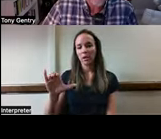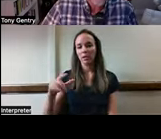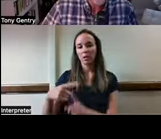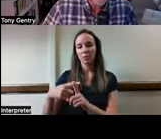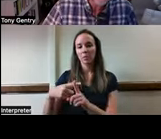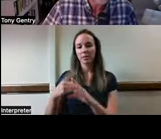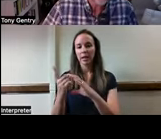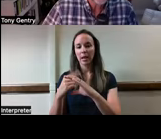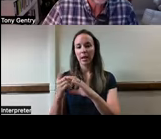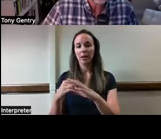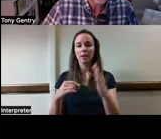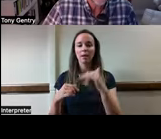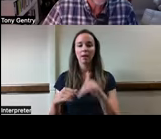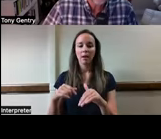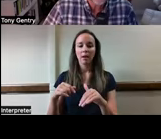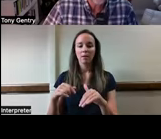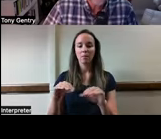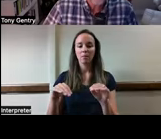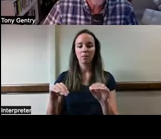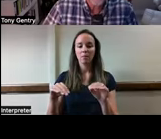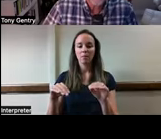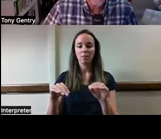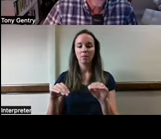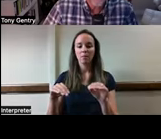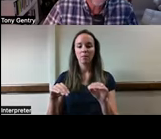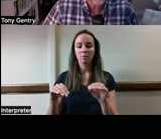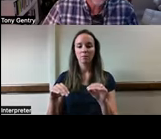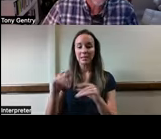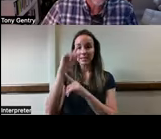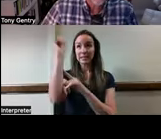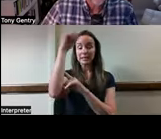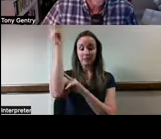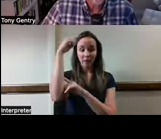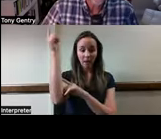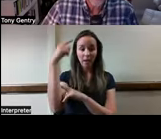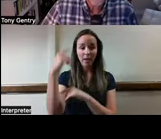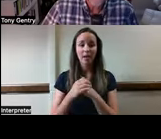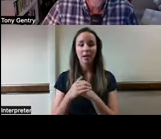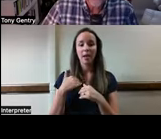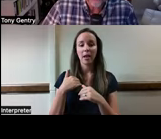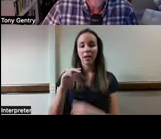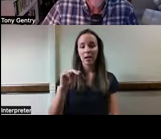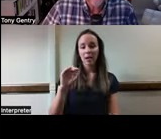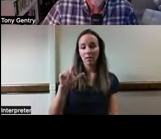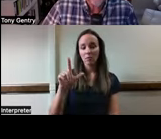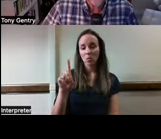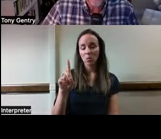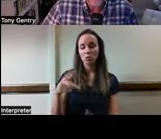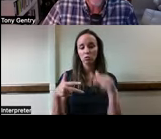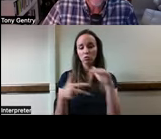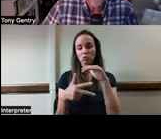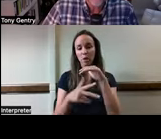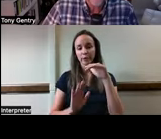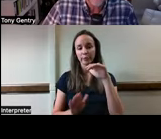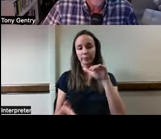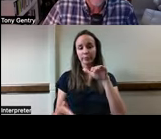a ceiling fan that's remote and automatedly controlled, an old garage door opener that can be controlled